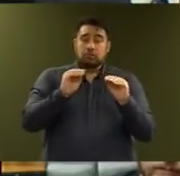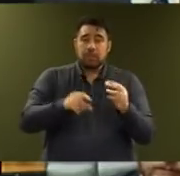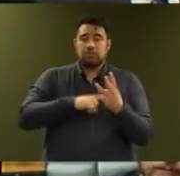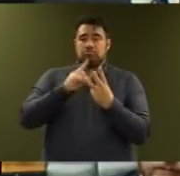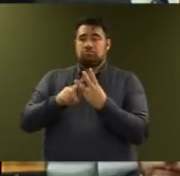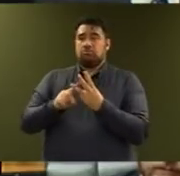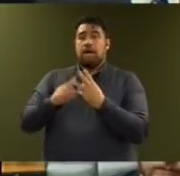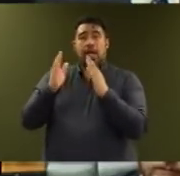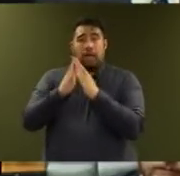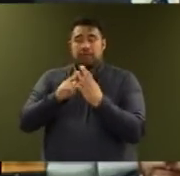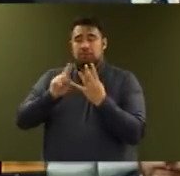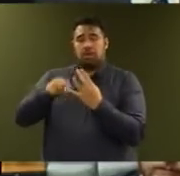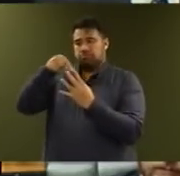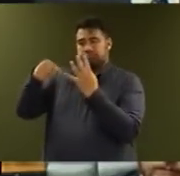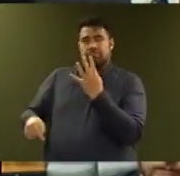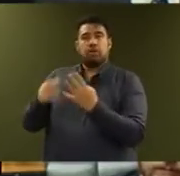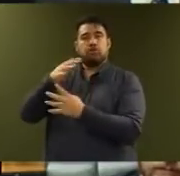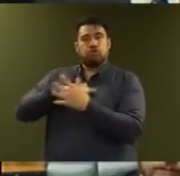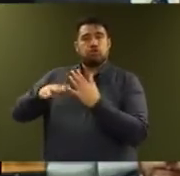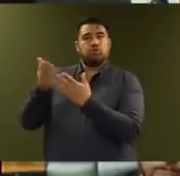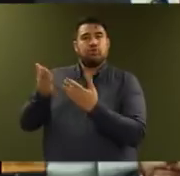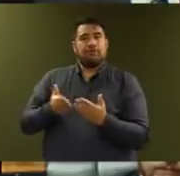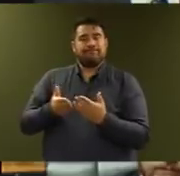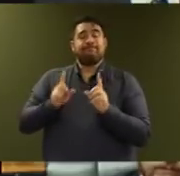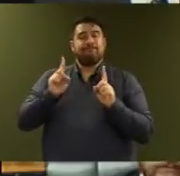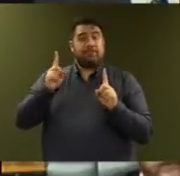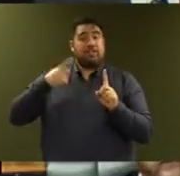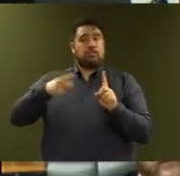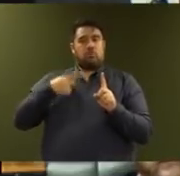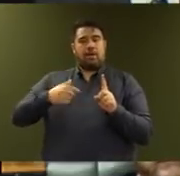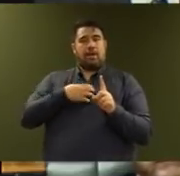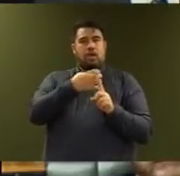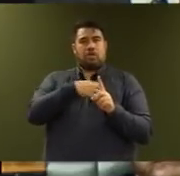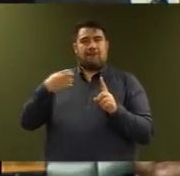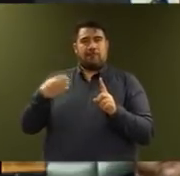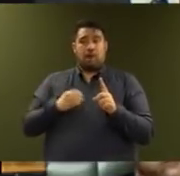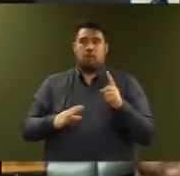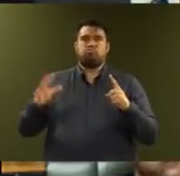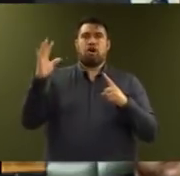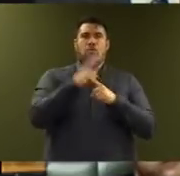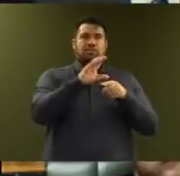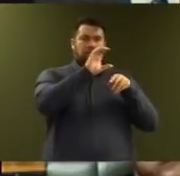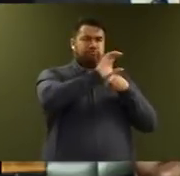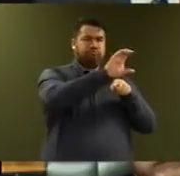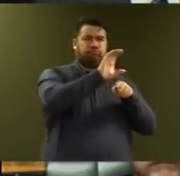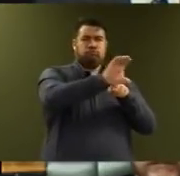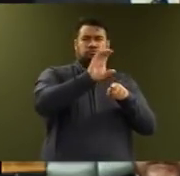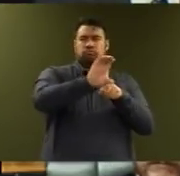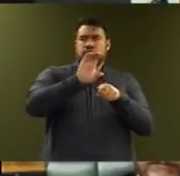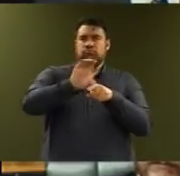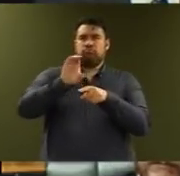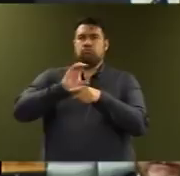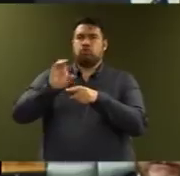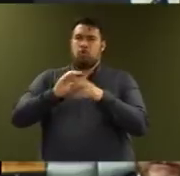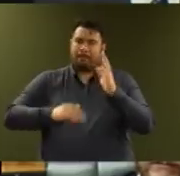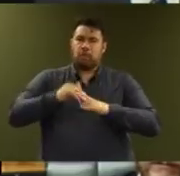social services. That's why, in this Budget, the Government is prioritising those investments that will rebuild the critical social